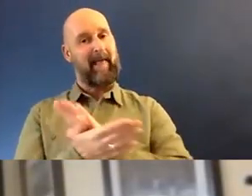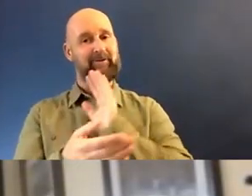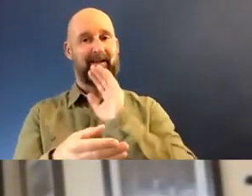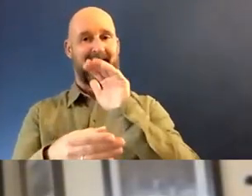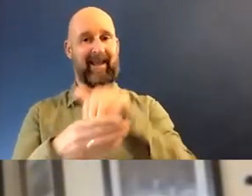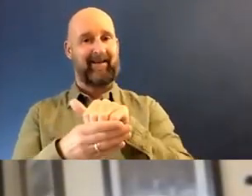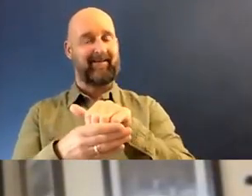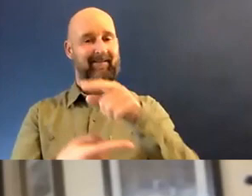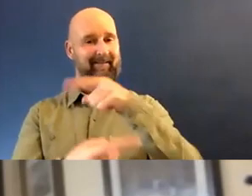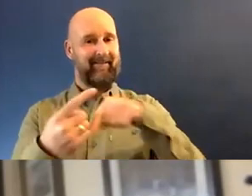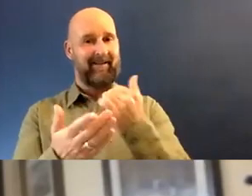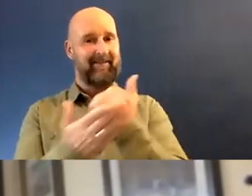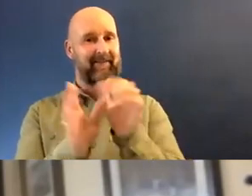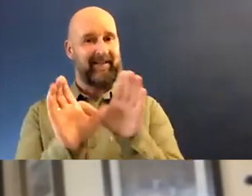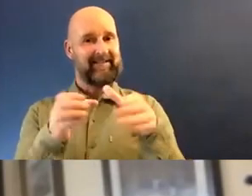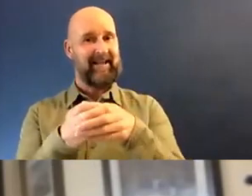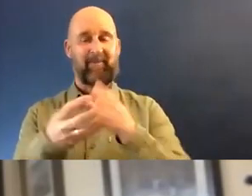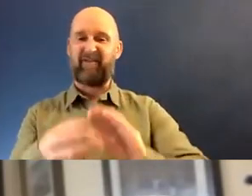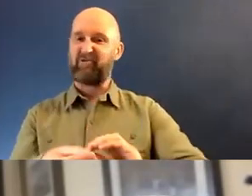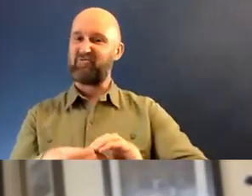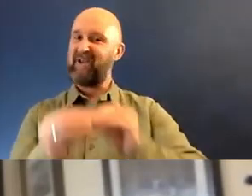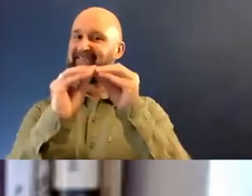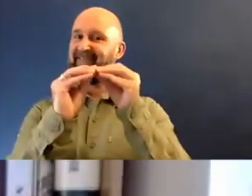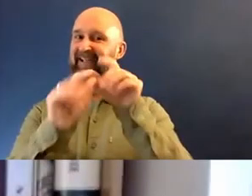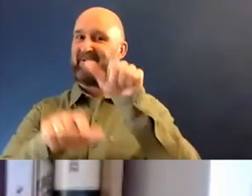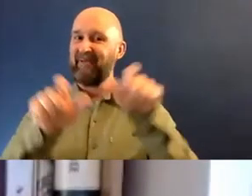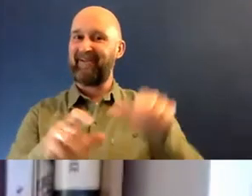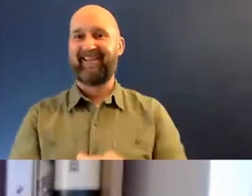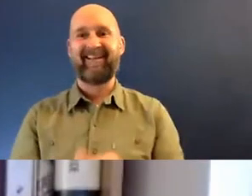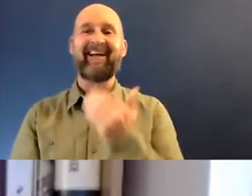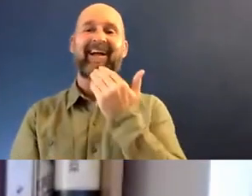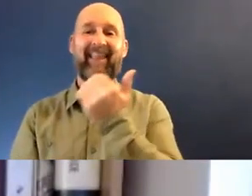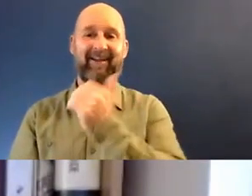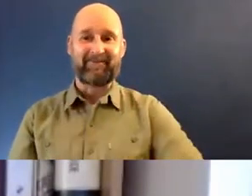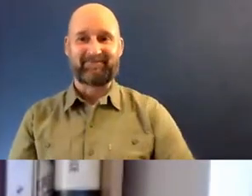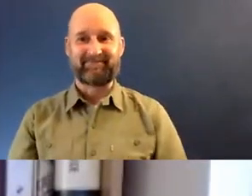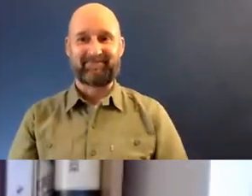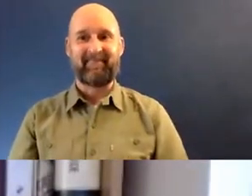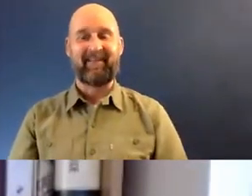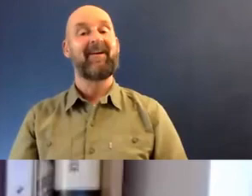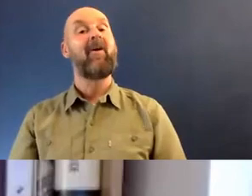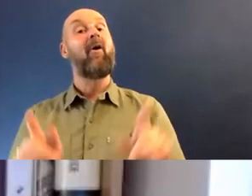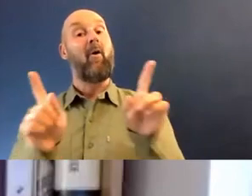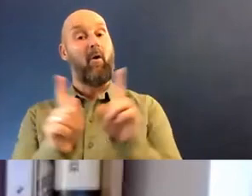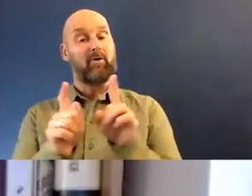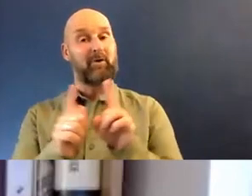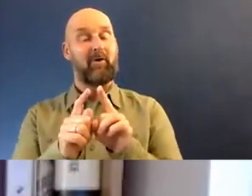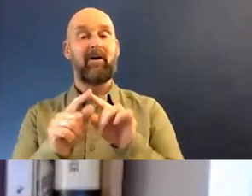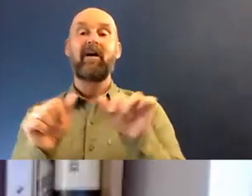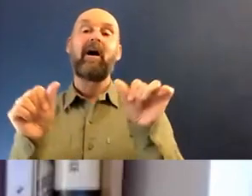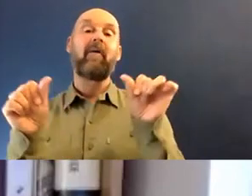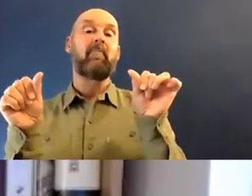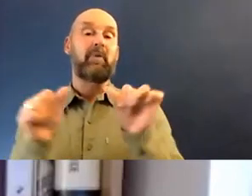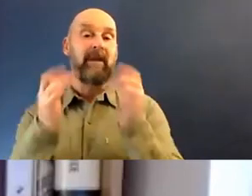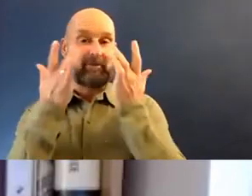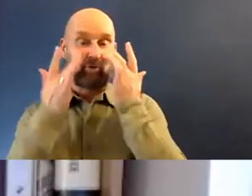with this great team of creatives. Thank you very much. And as I mentioned, we will be seeing a brief snapshot of some of